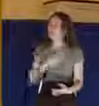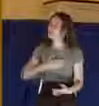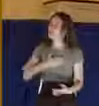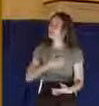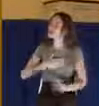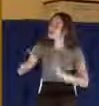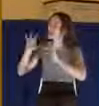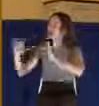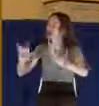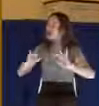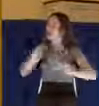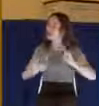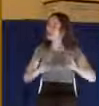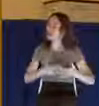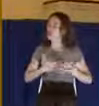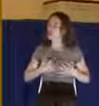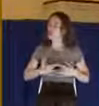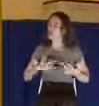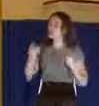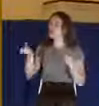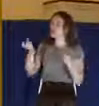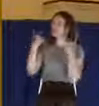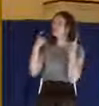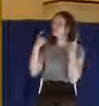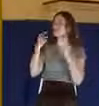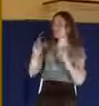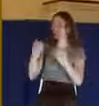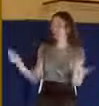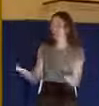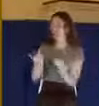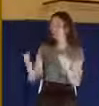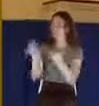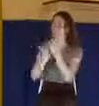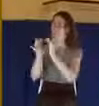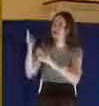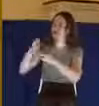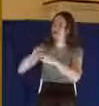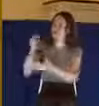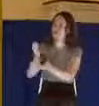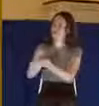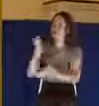of those that are here. And we pray in Jesus' name. Amen.